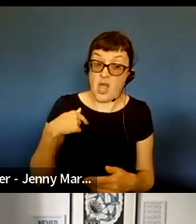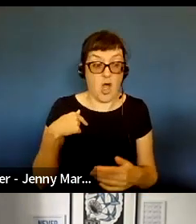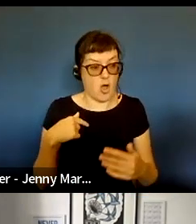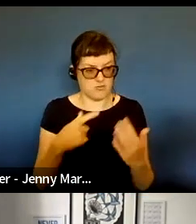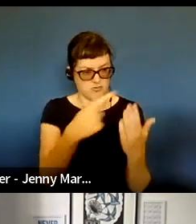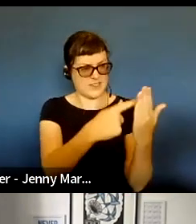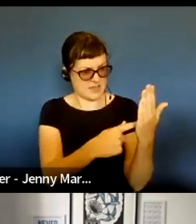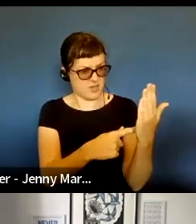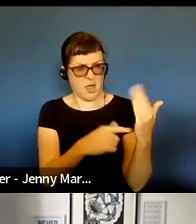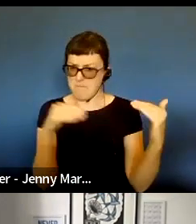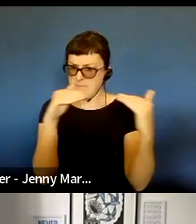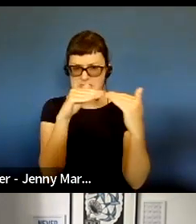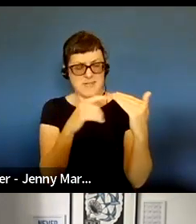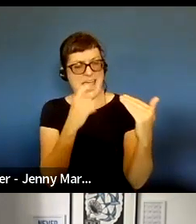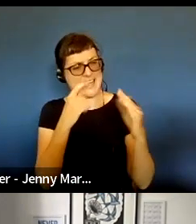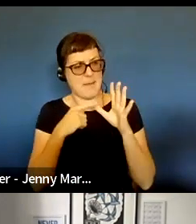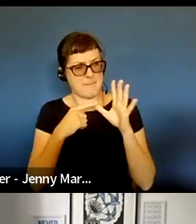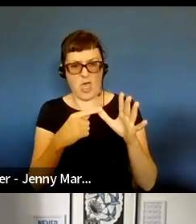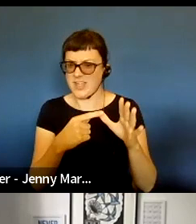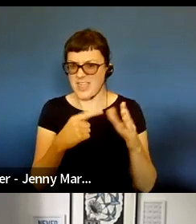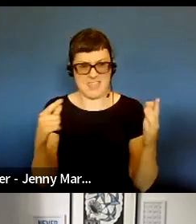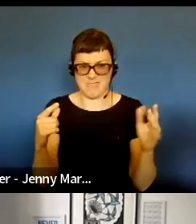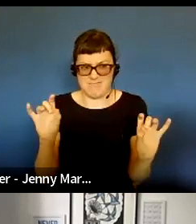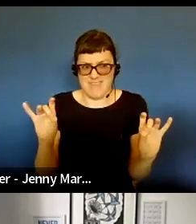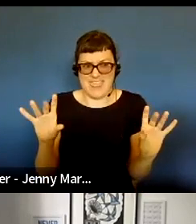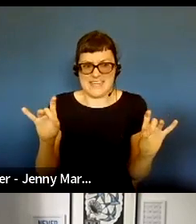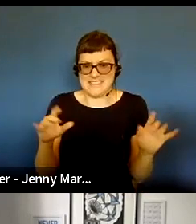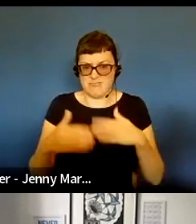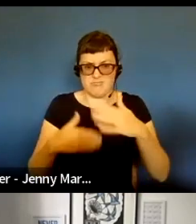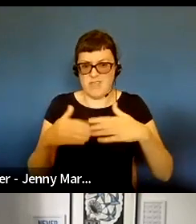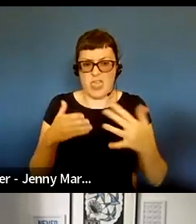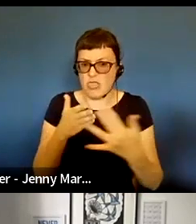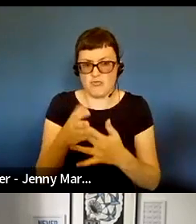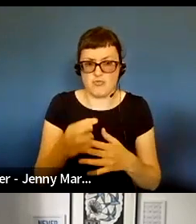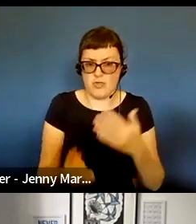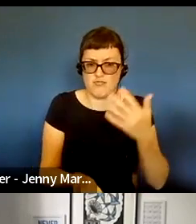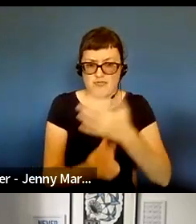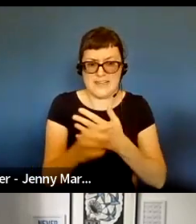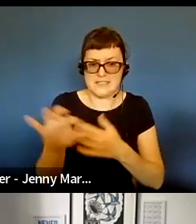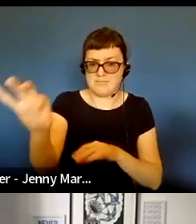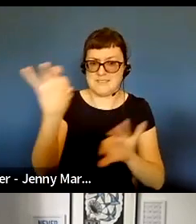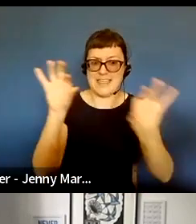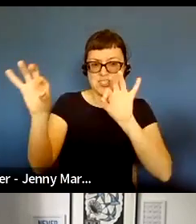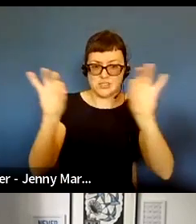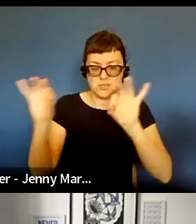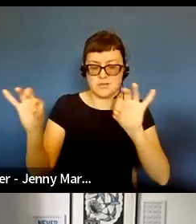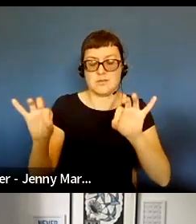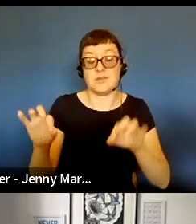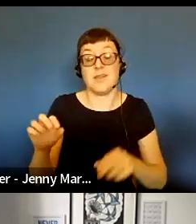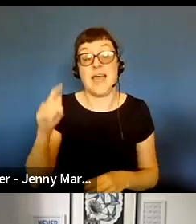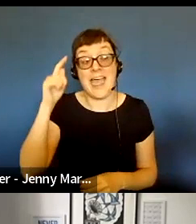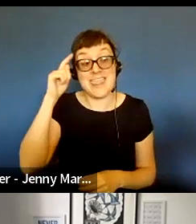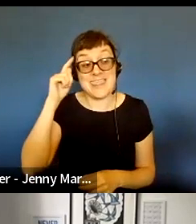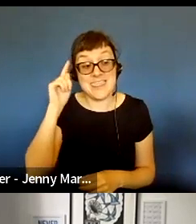can apply it and the rest is taken care of by the random selector. So I think what we